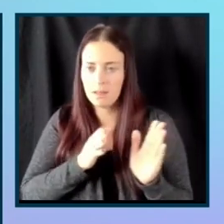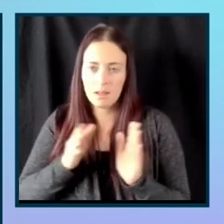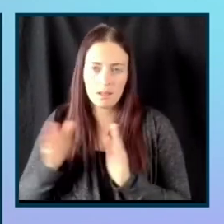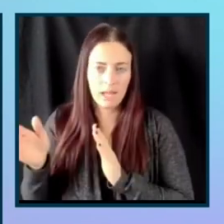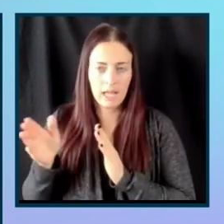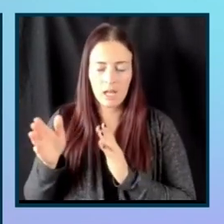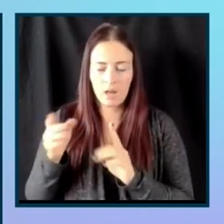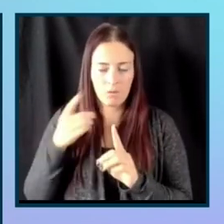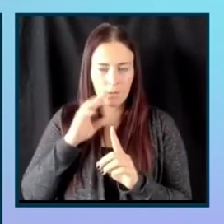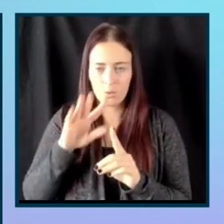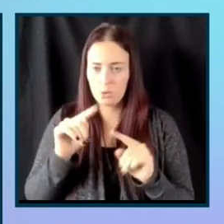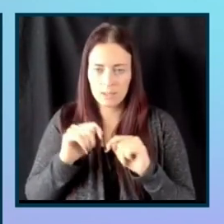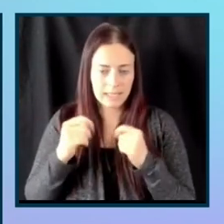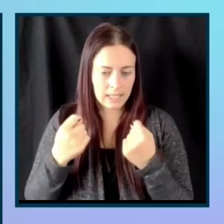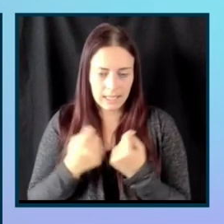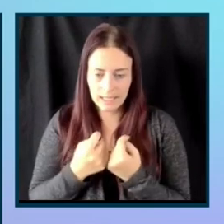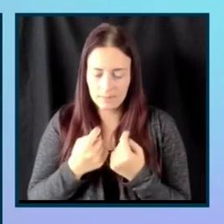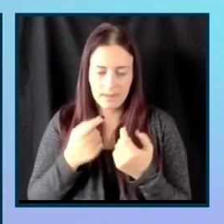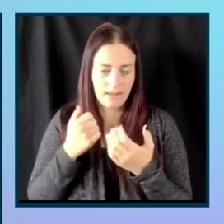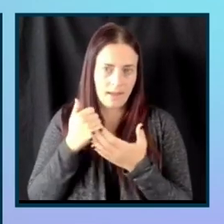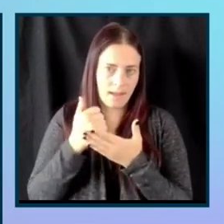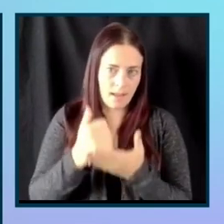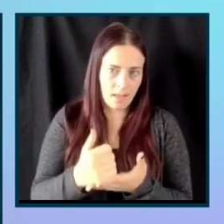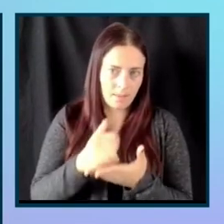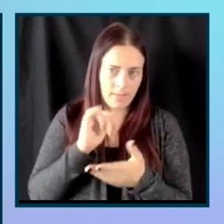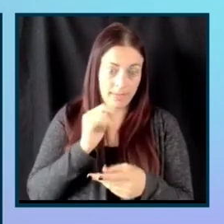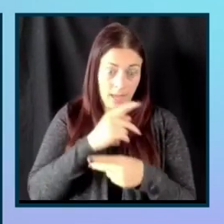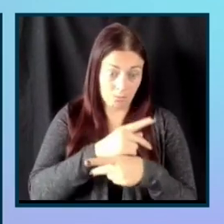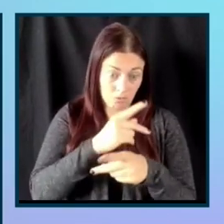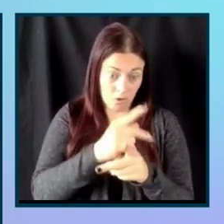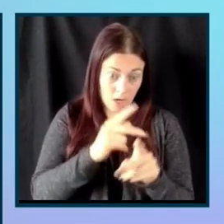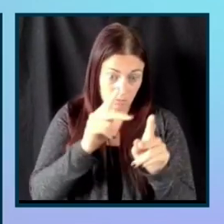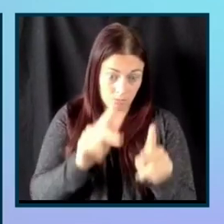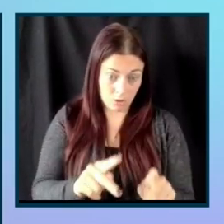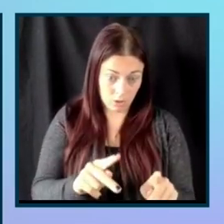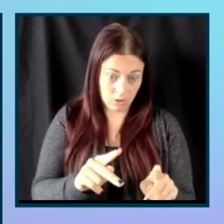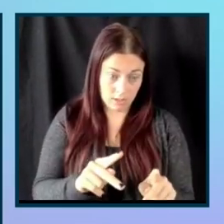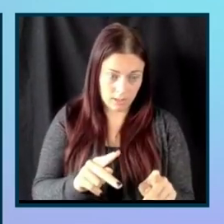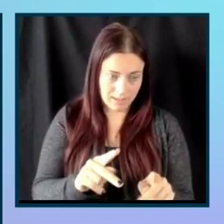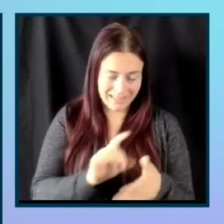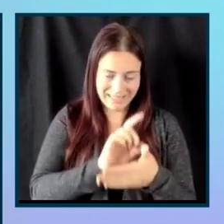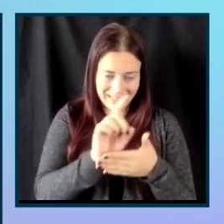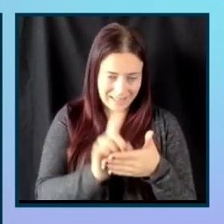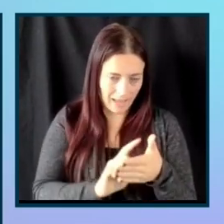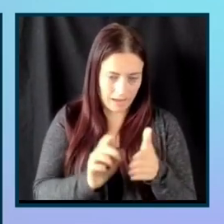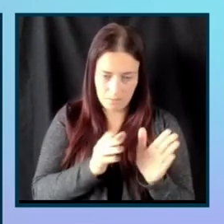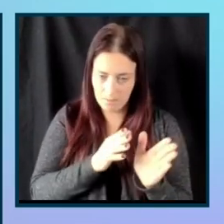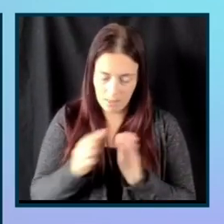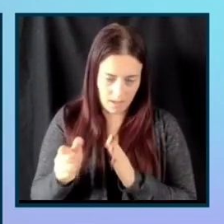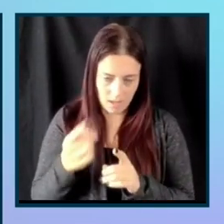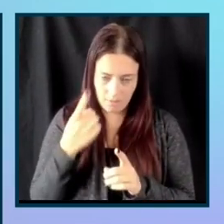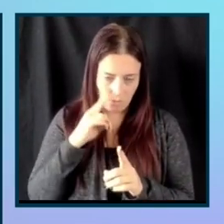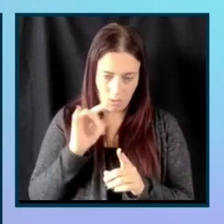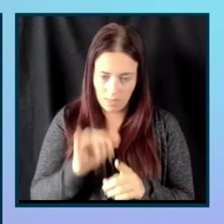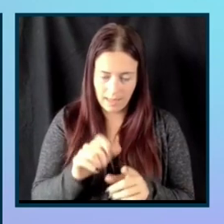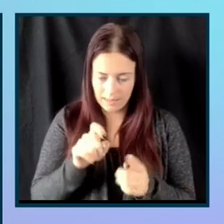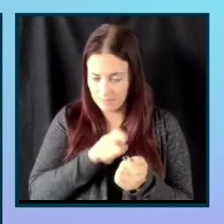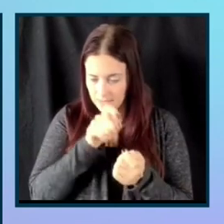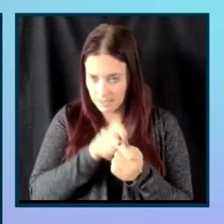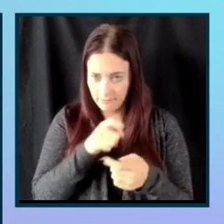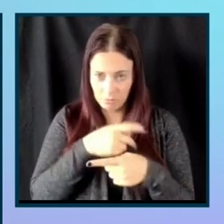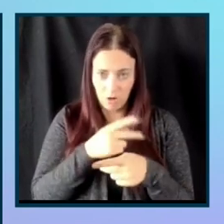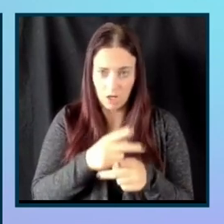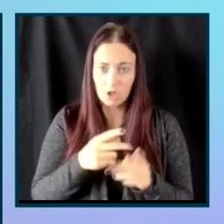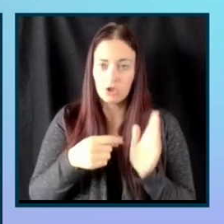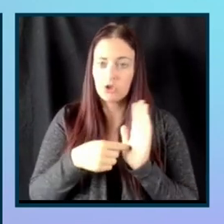your team and helping that product person, create a roadmap for that product and show how, again, like putting